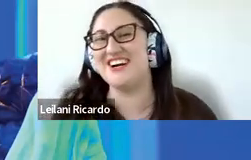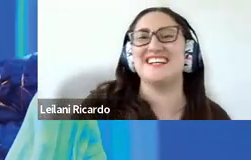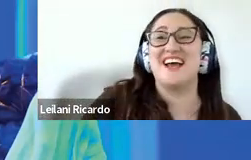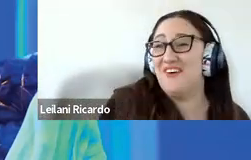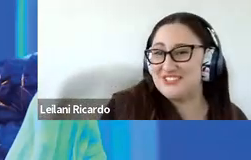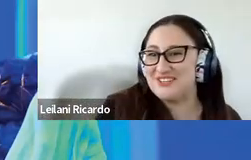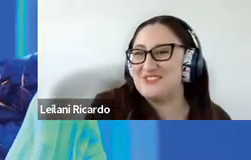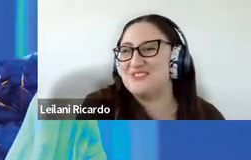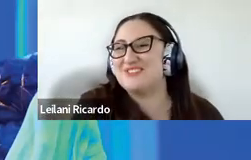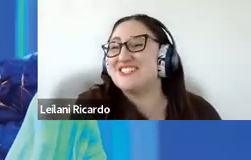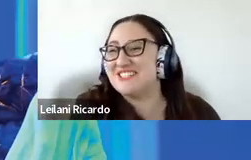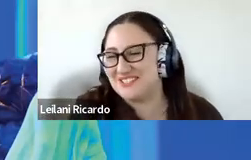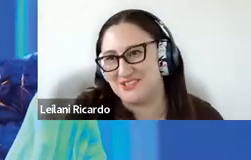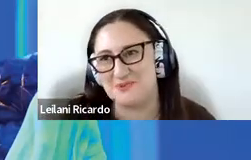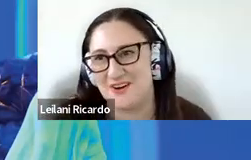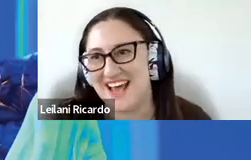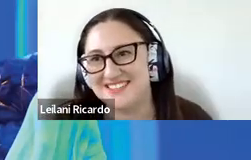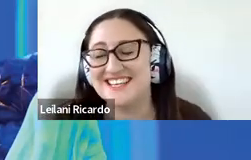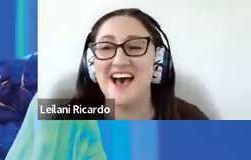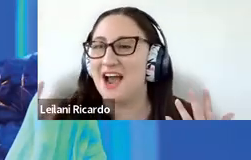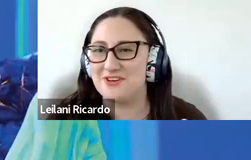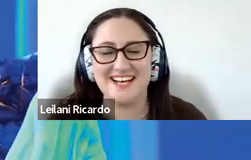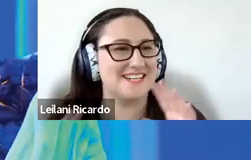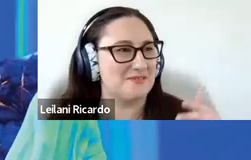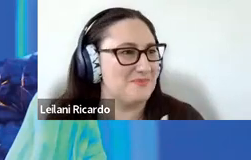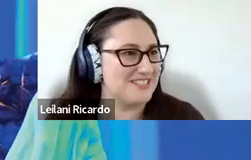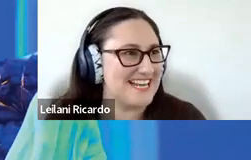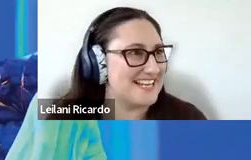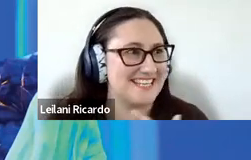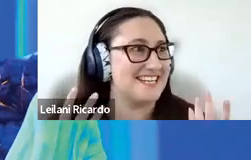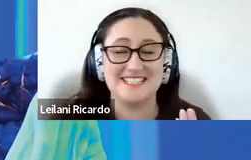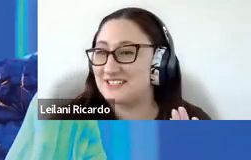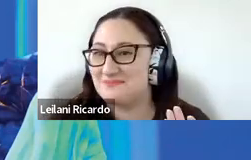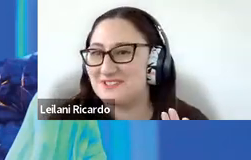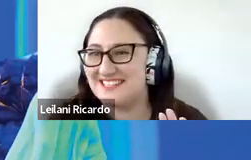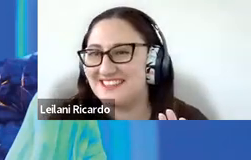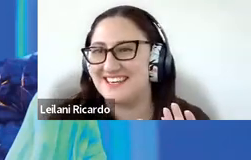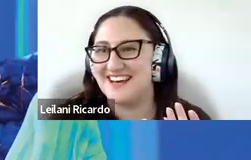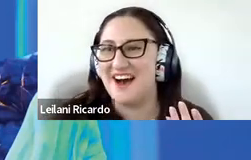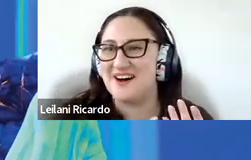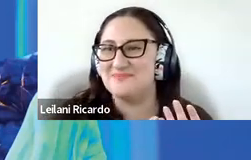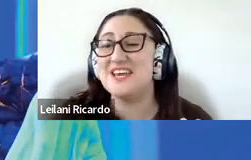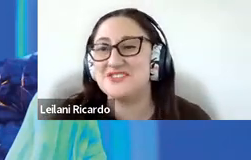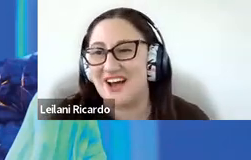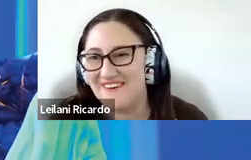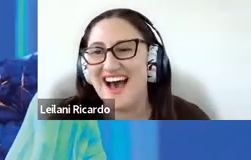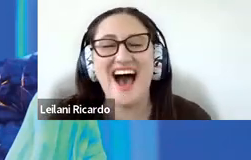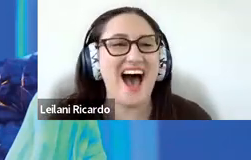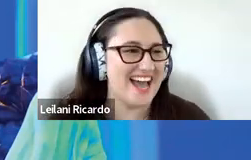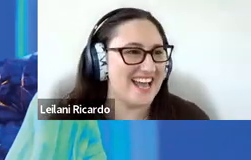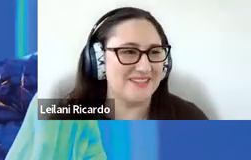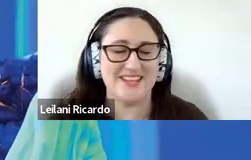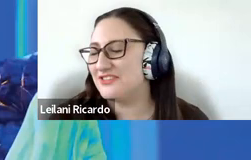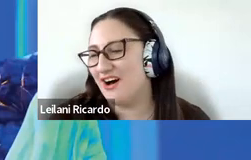officer and I also use she series pronouns. I realized that I was multitasking and didn't complete the intro.